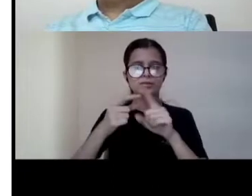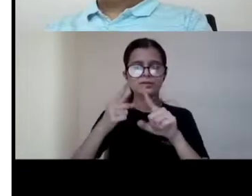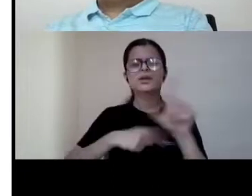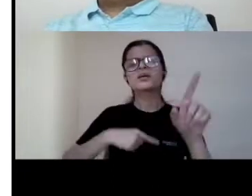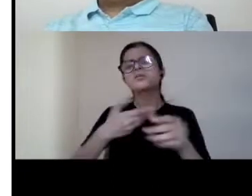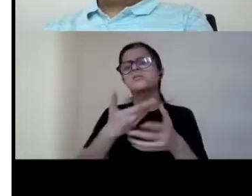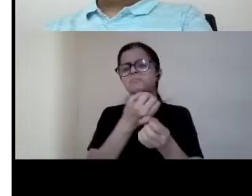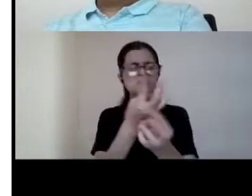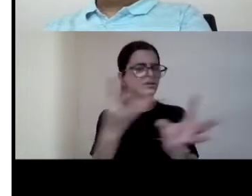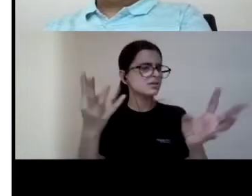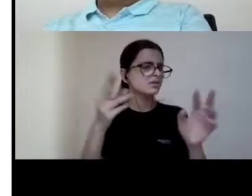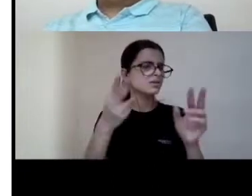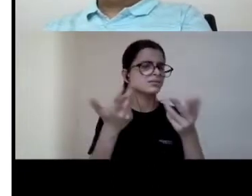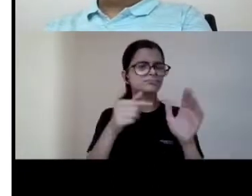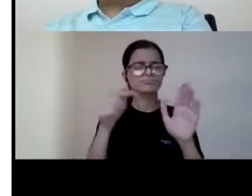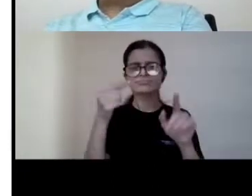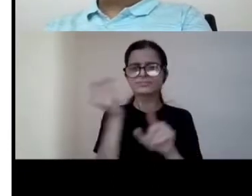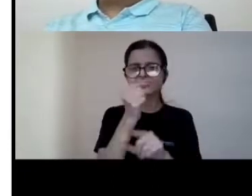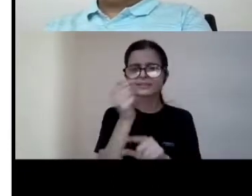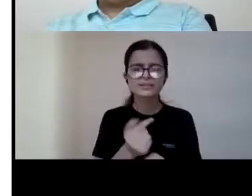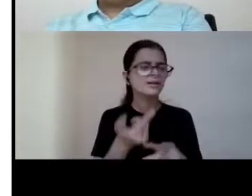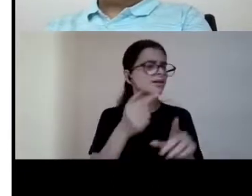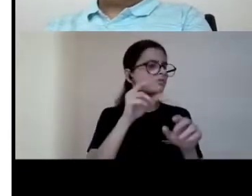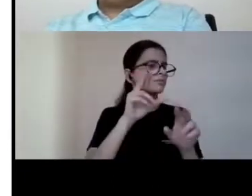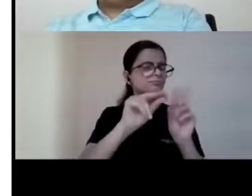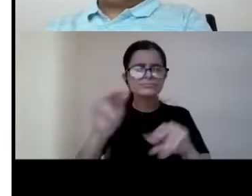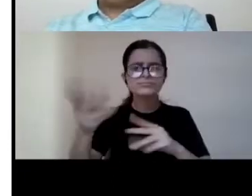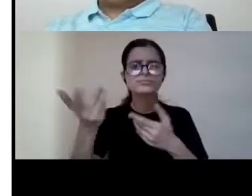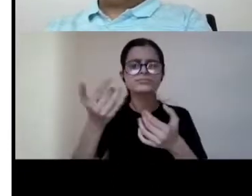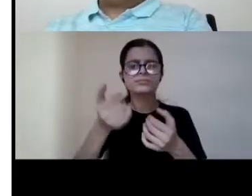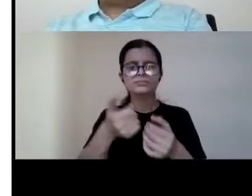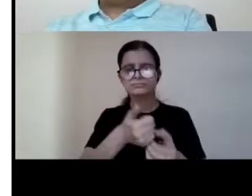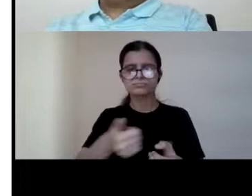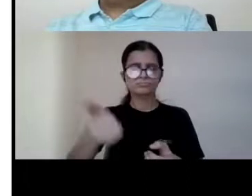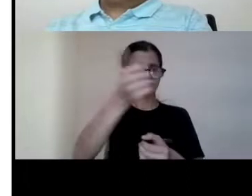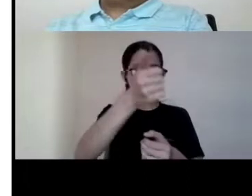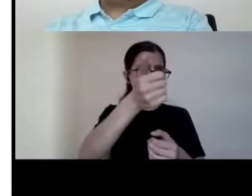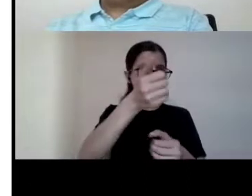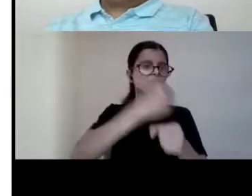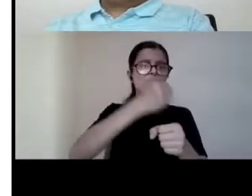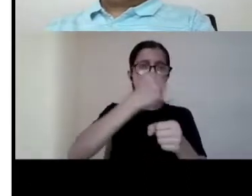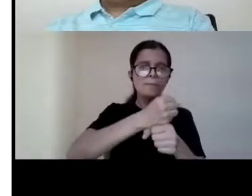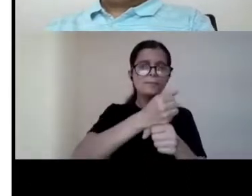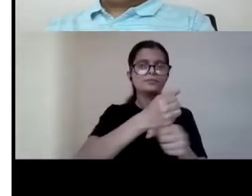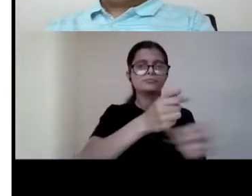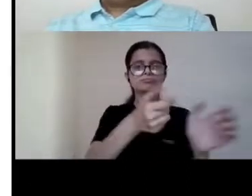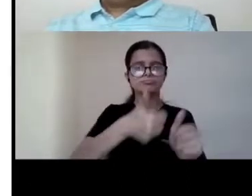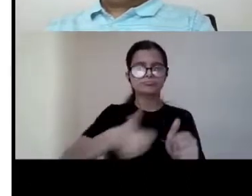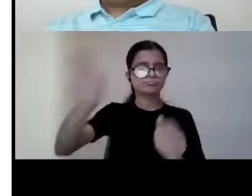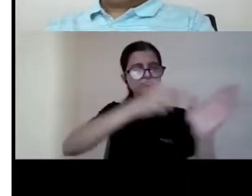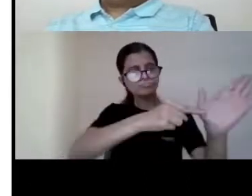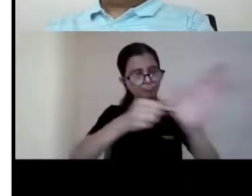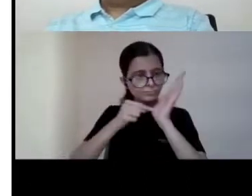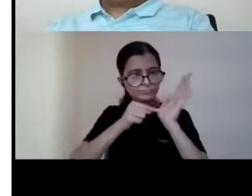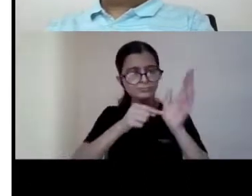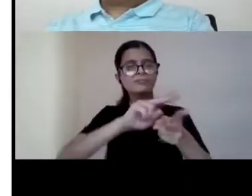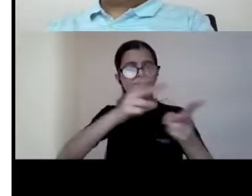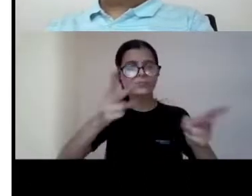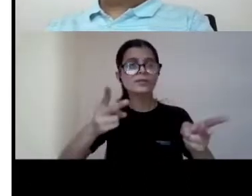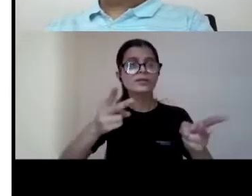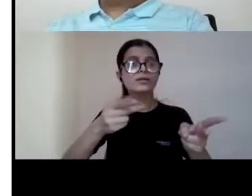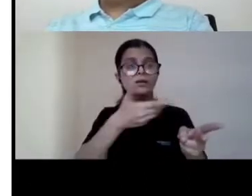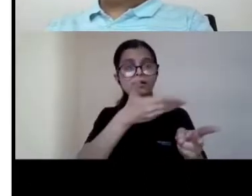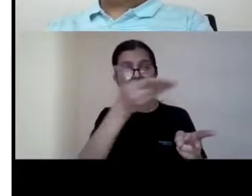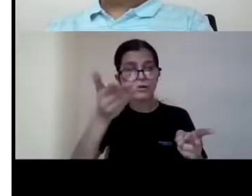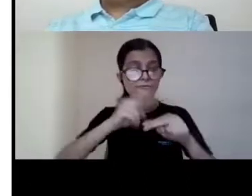amongst stakeholders and the government representatives uh the final text